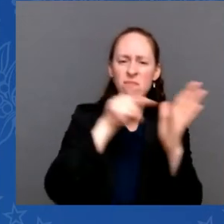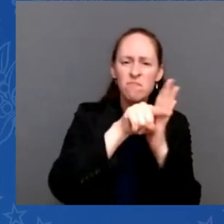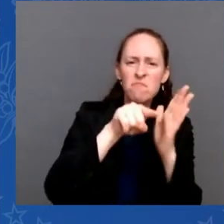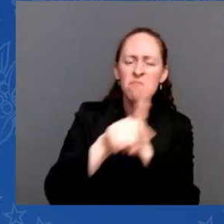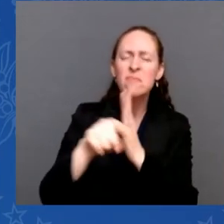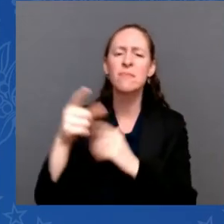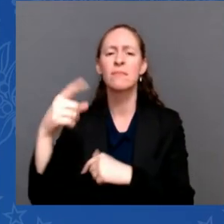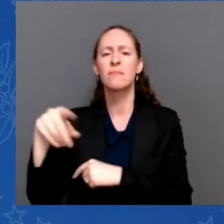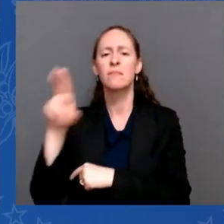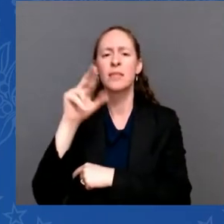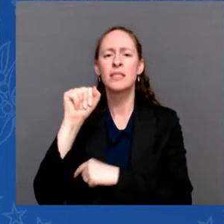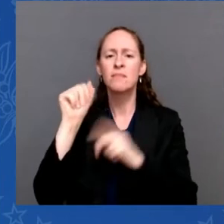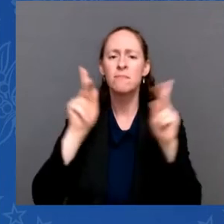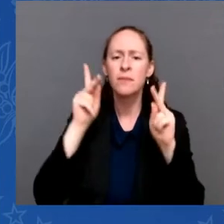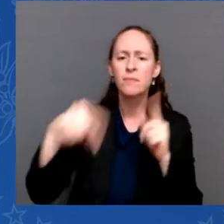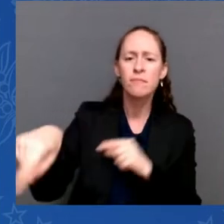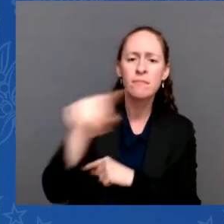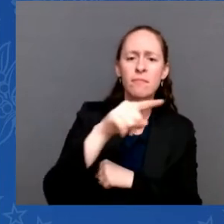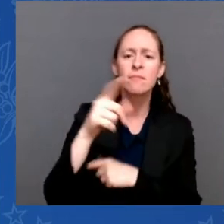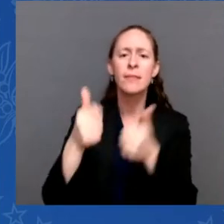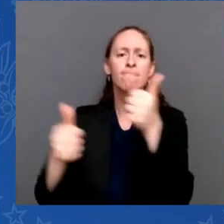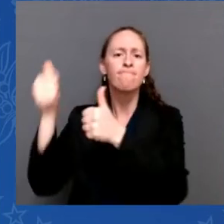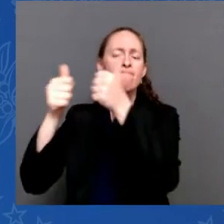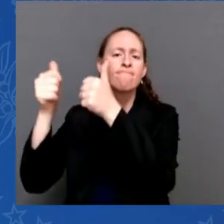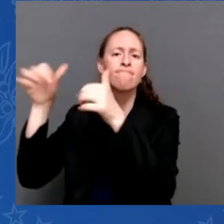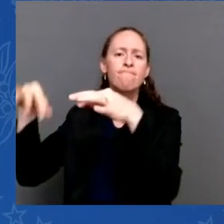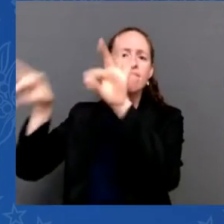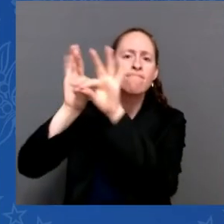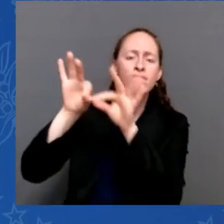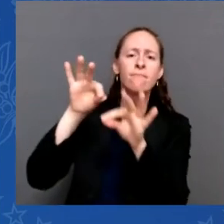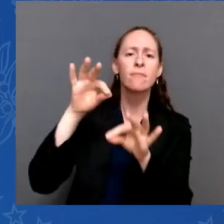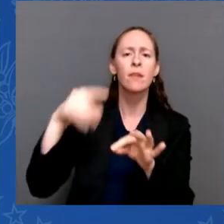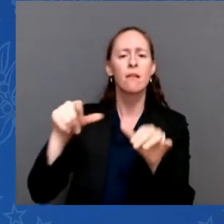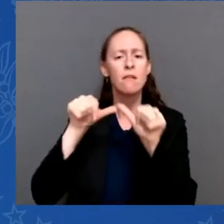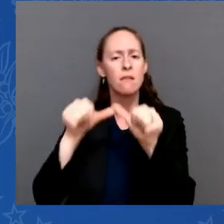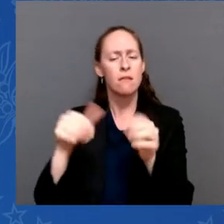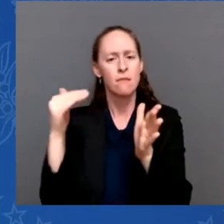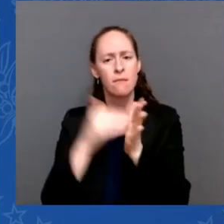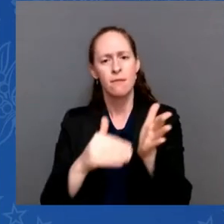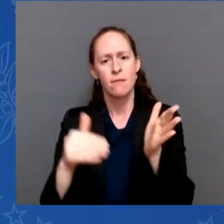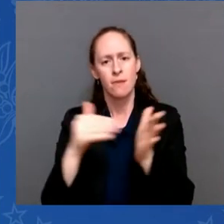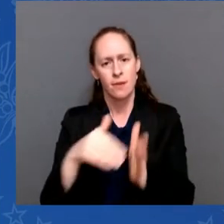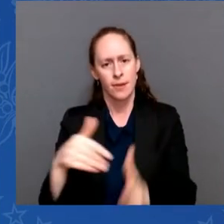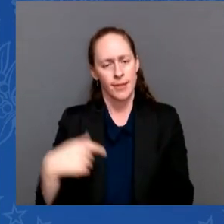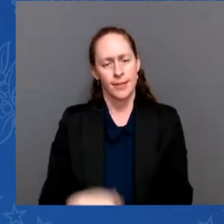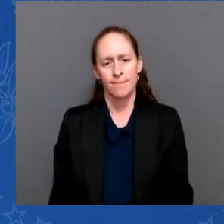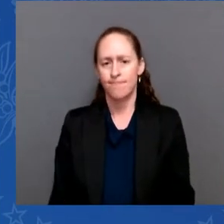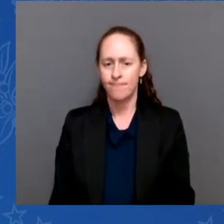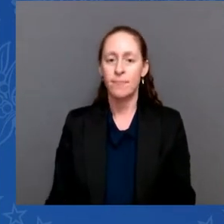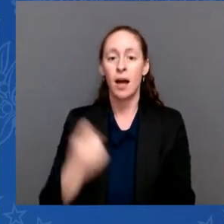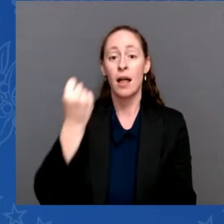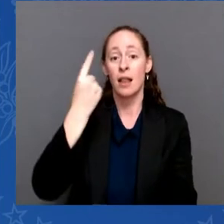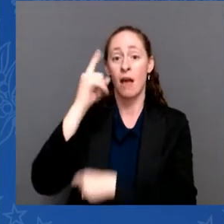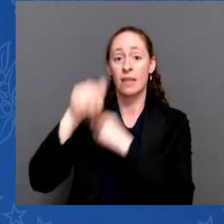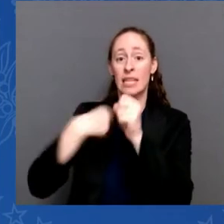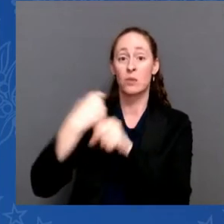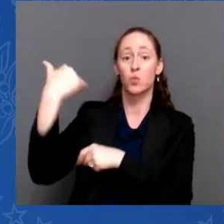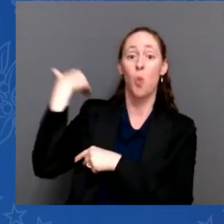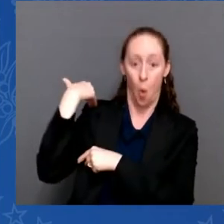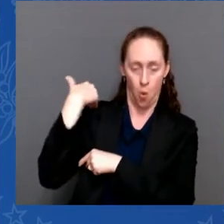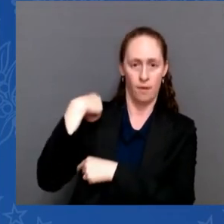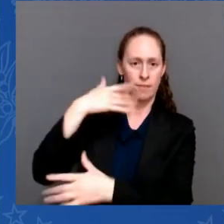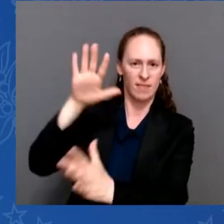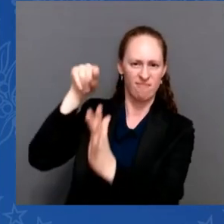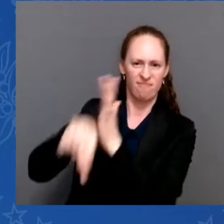And since the United States delivered justice to bin Laden 11 years ago, Zawahiri has been a leader of al Qaeda,